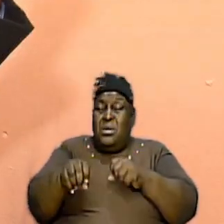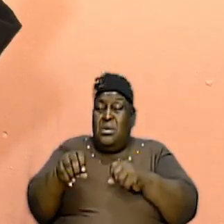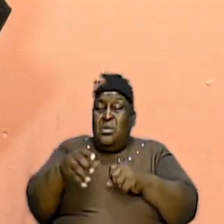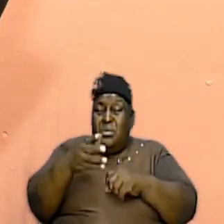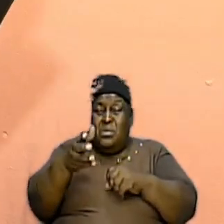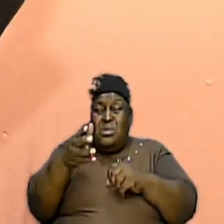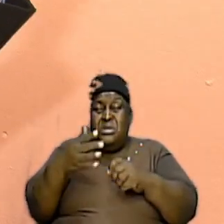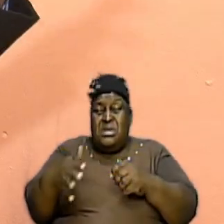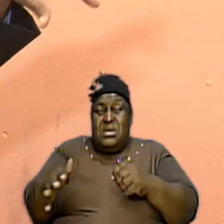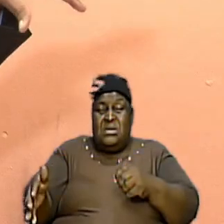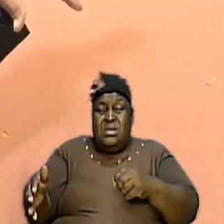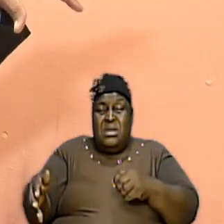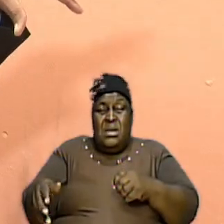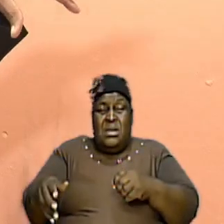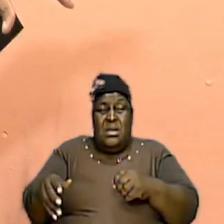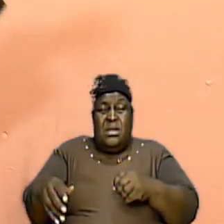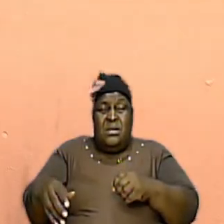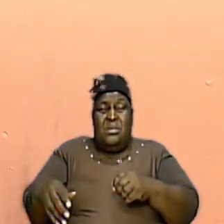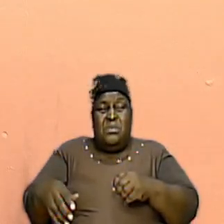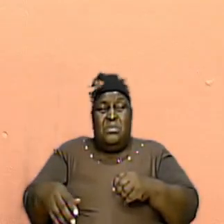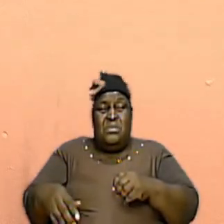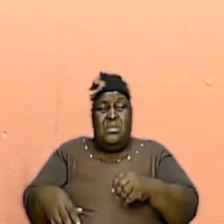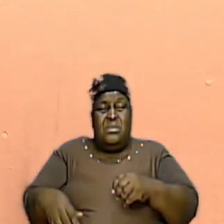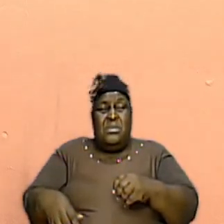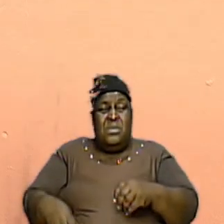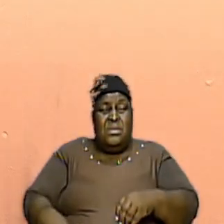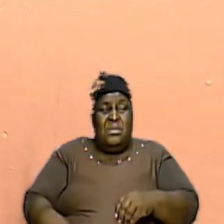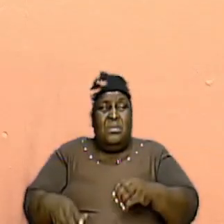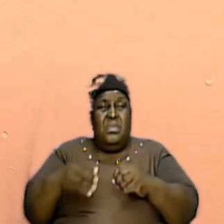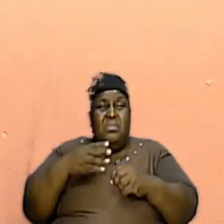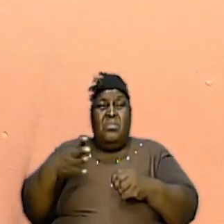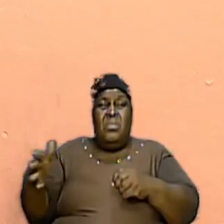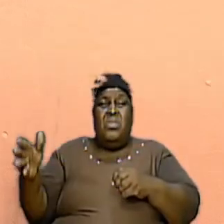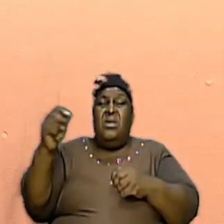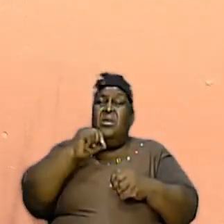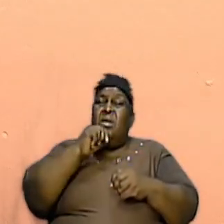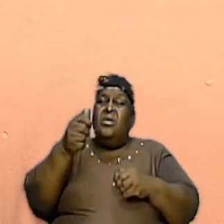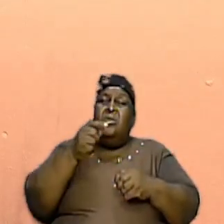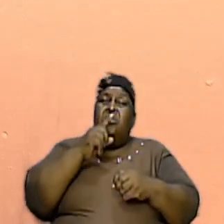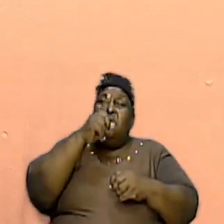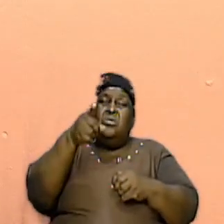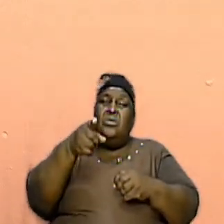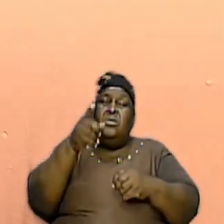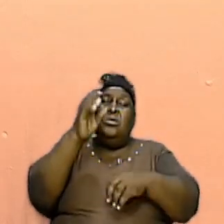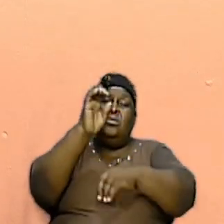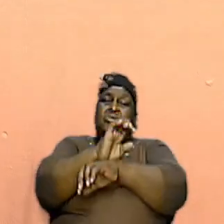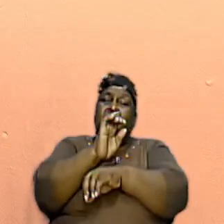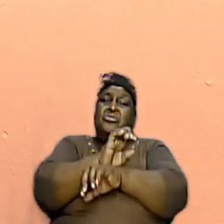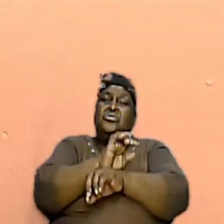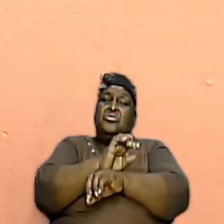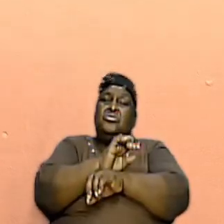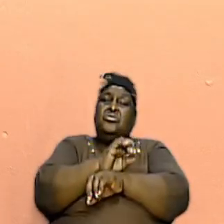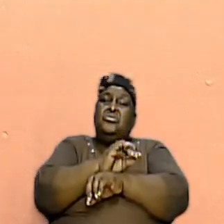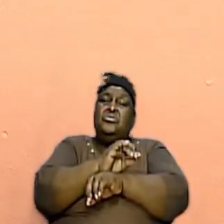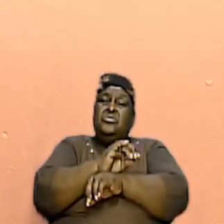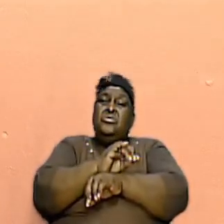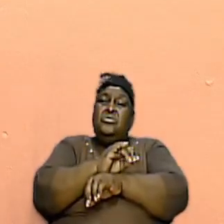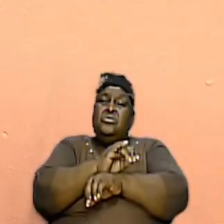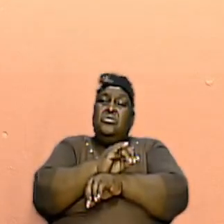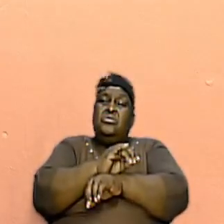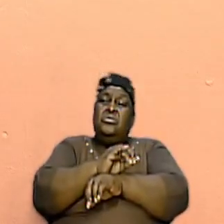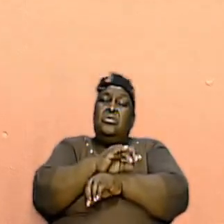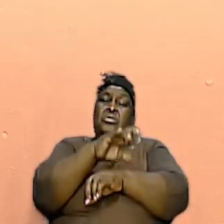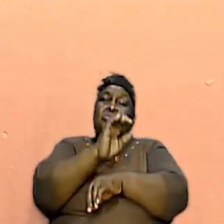see happening in the Old Testament will never happen in the New Testament certainly not in the church era and so the